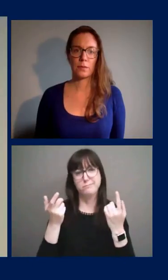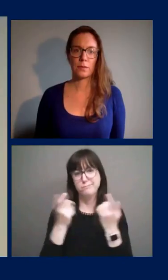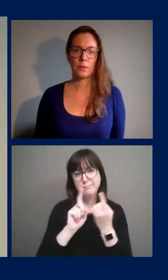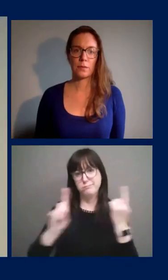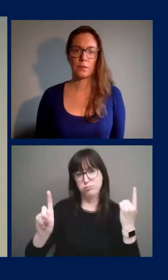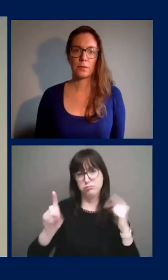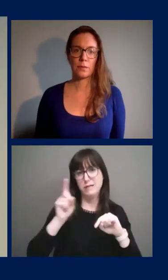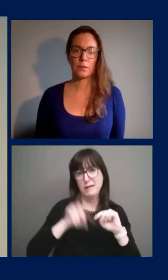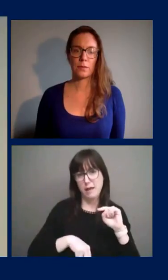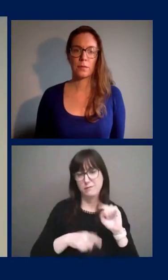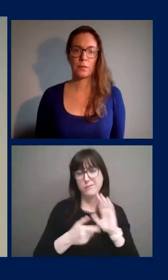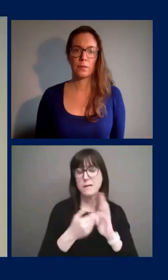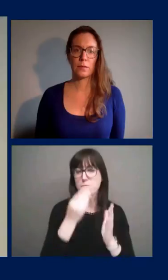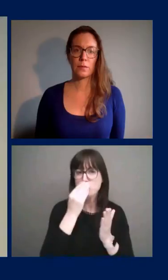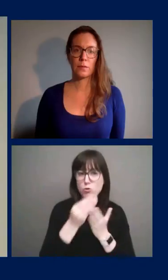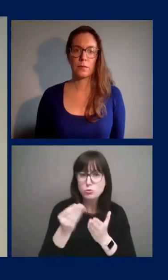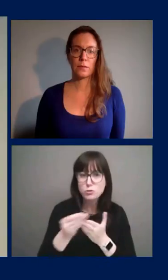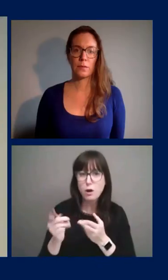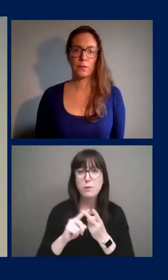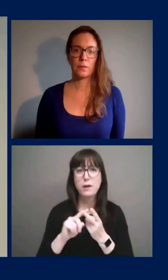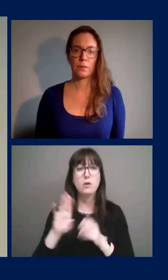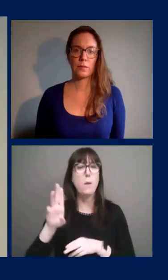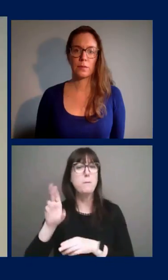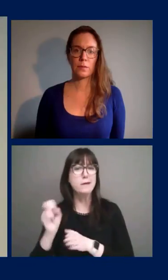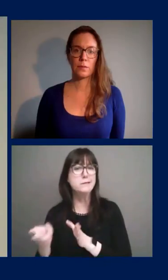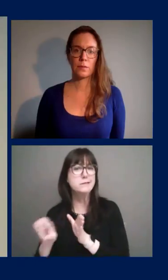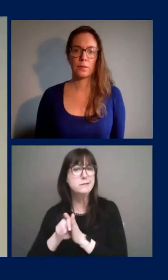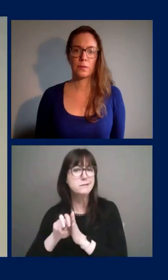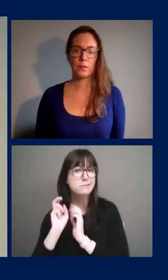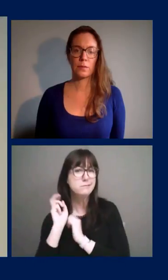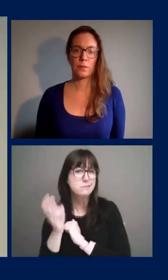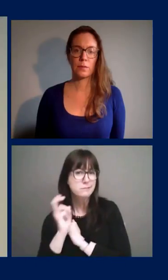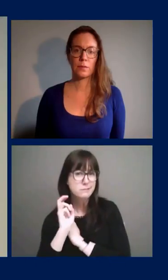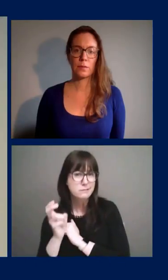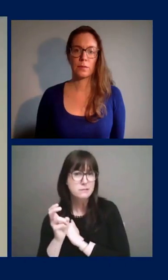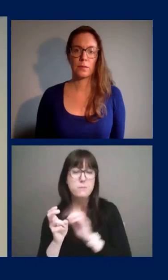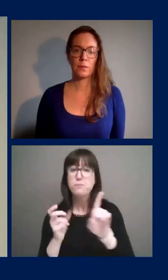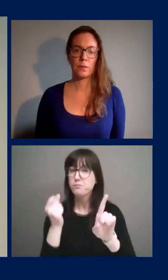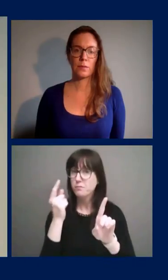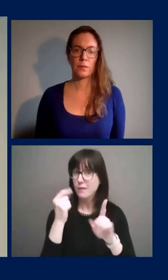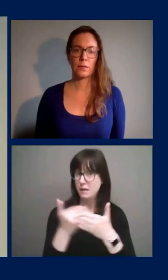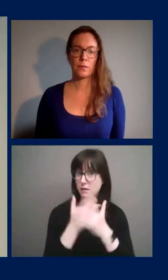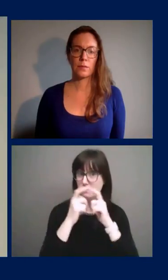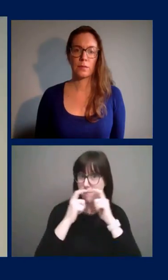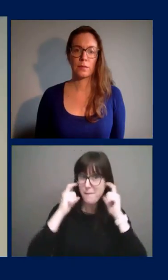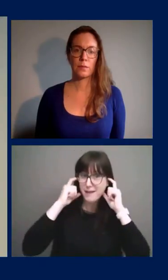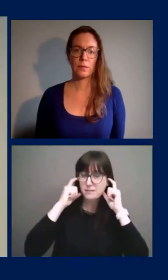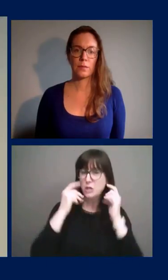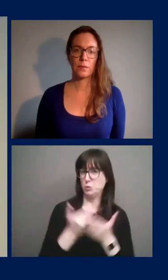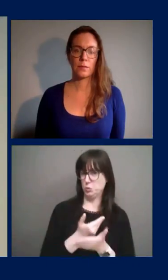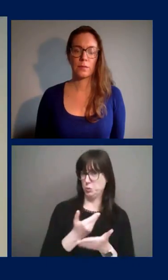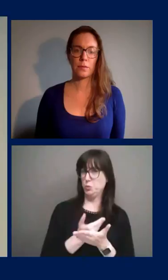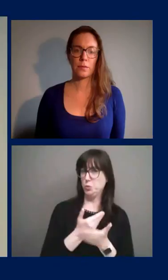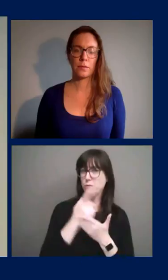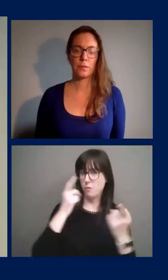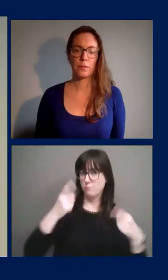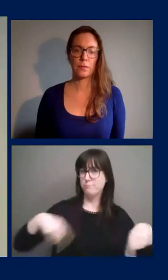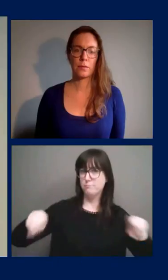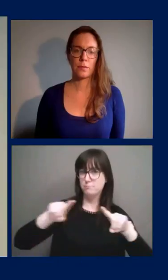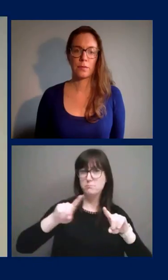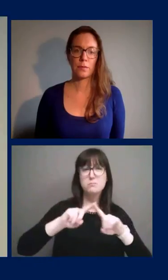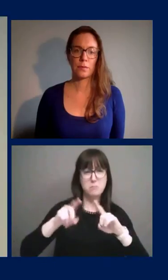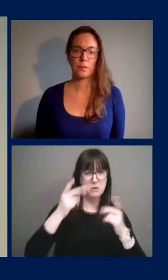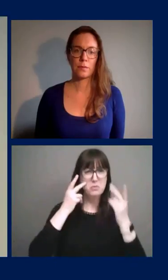store or on public transit. Now wearing a mask is new for many people, but we've already seen this happening in our